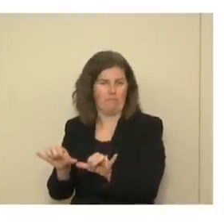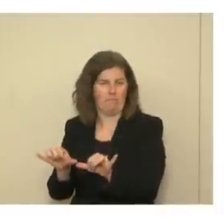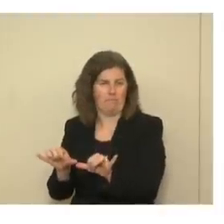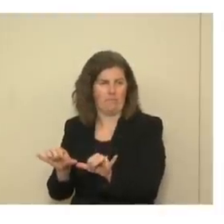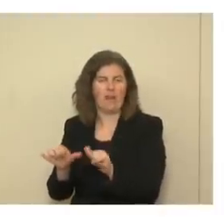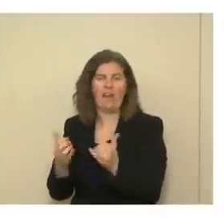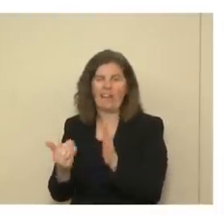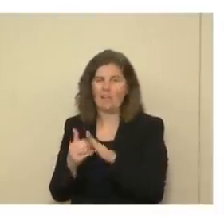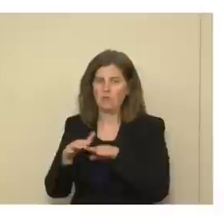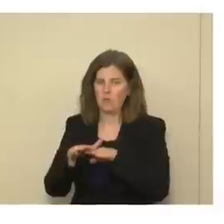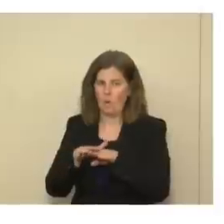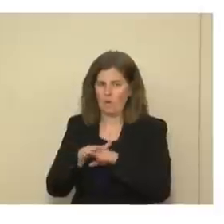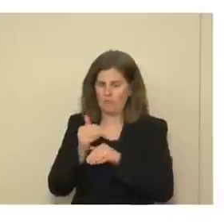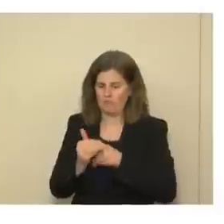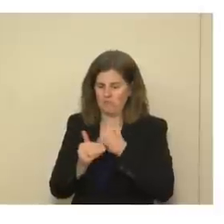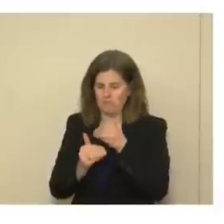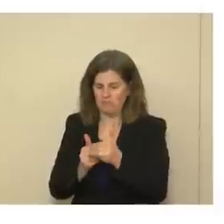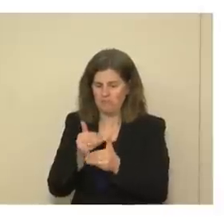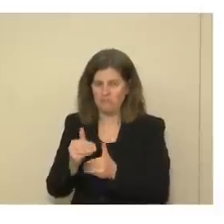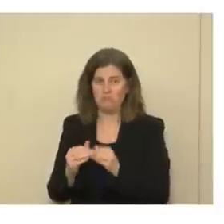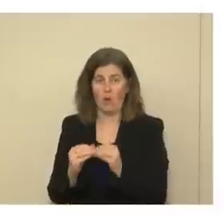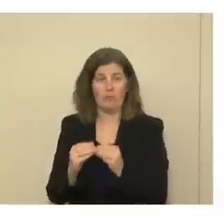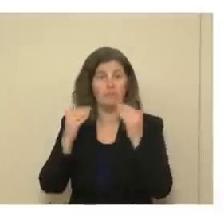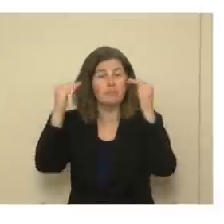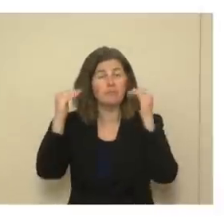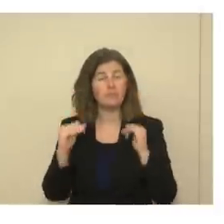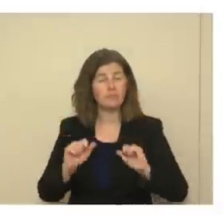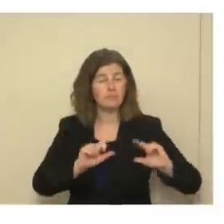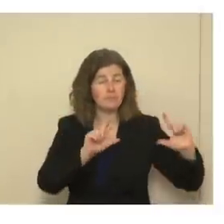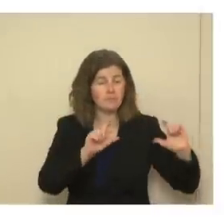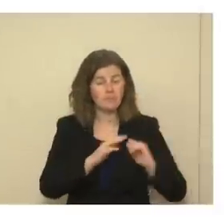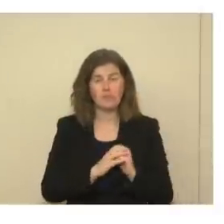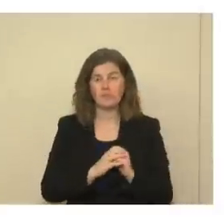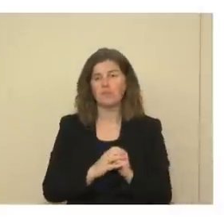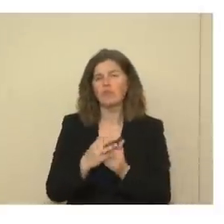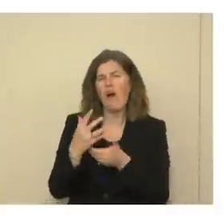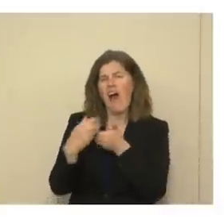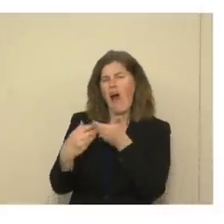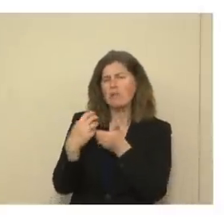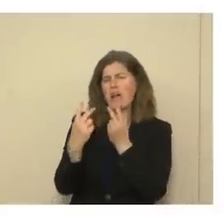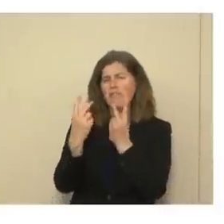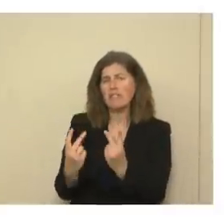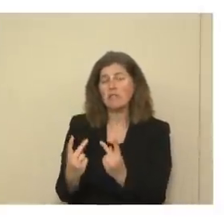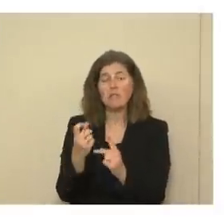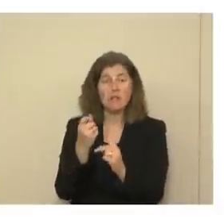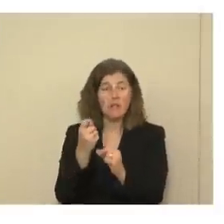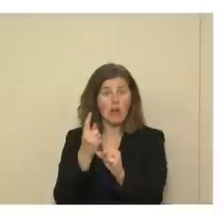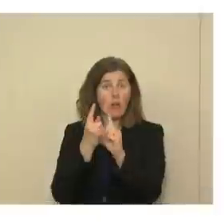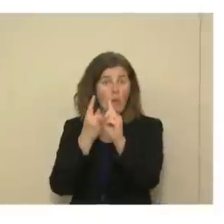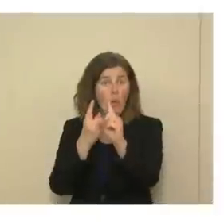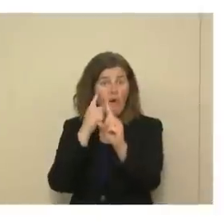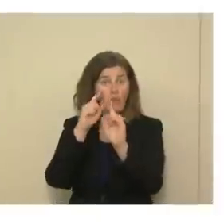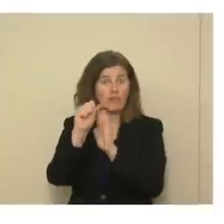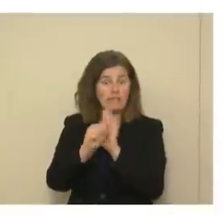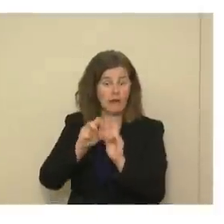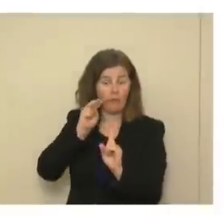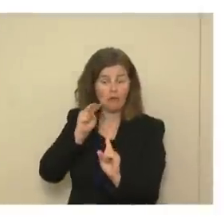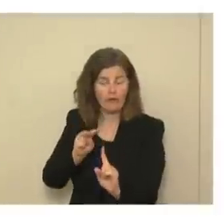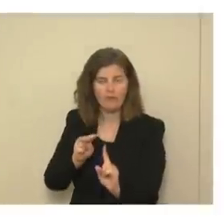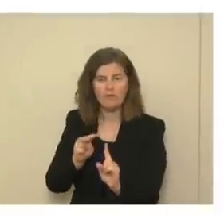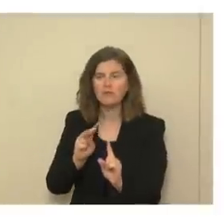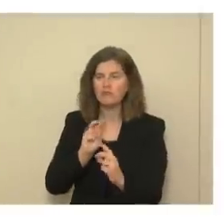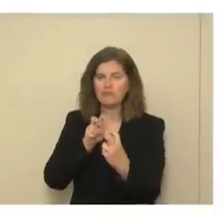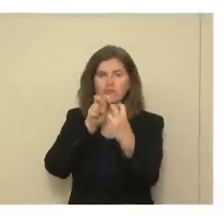on this slowly. Next slide, please. So, our outdoor visits. Our goal on a state strategy is to have